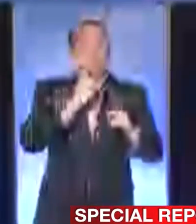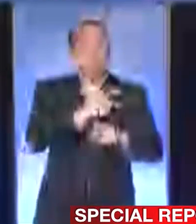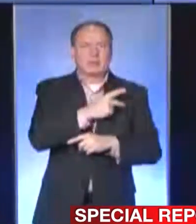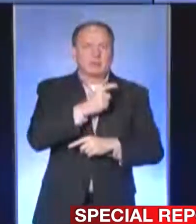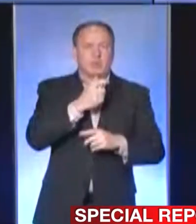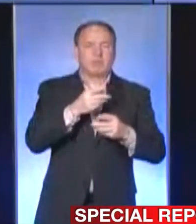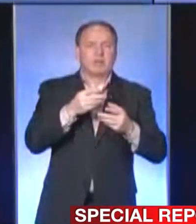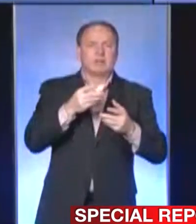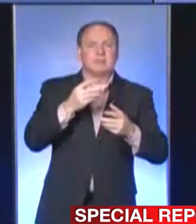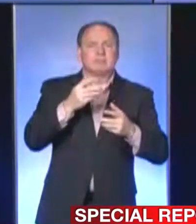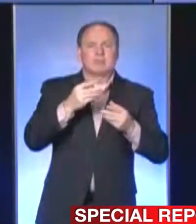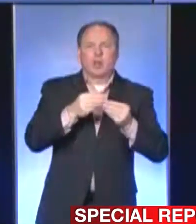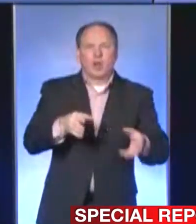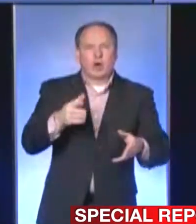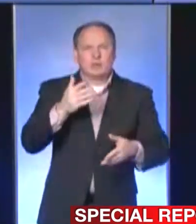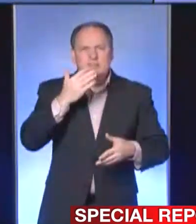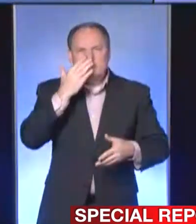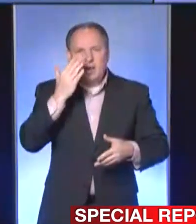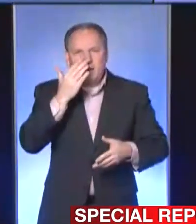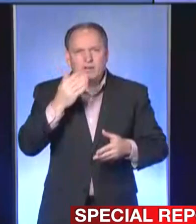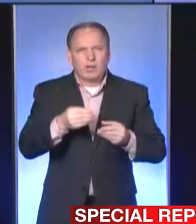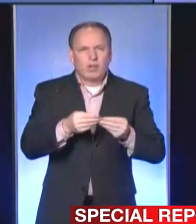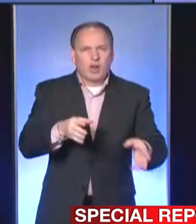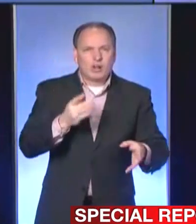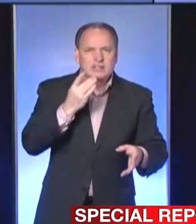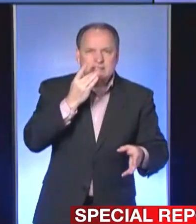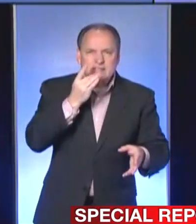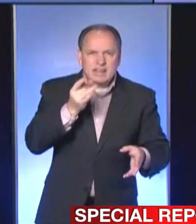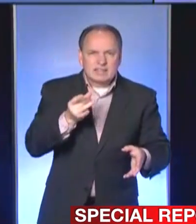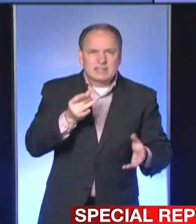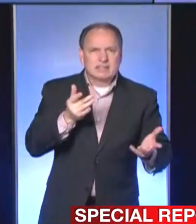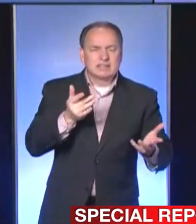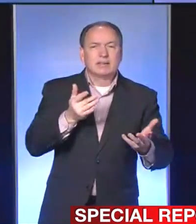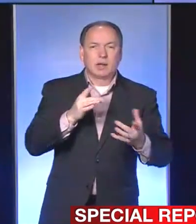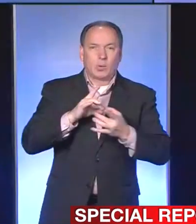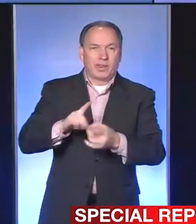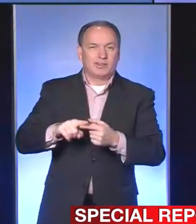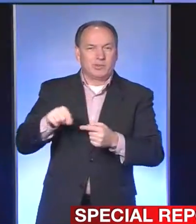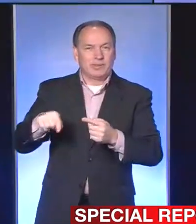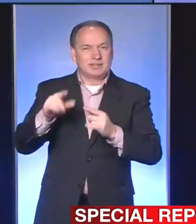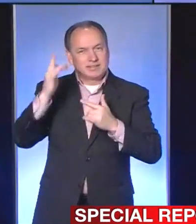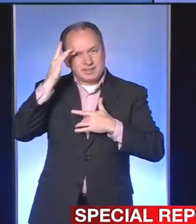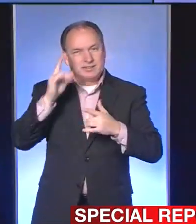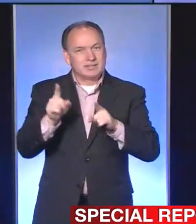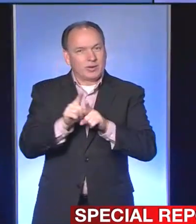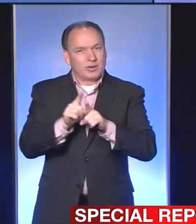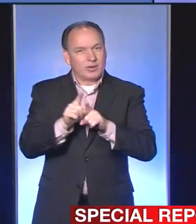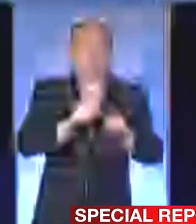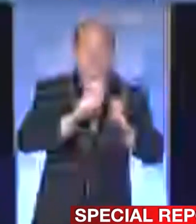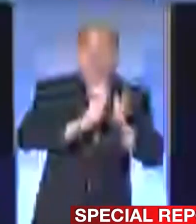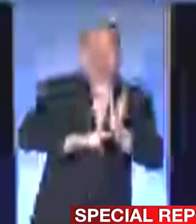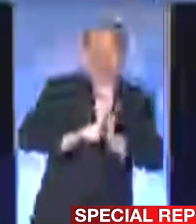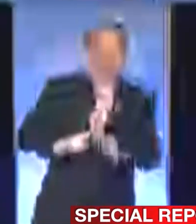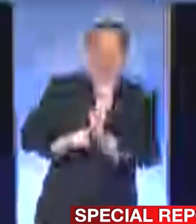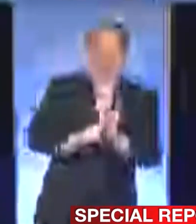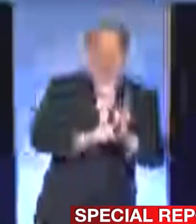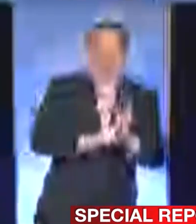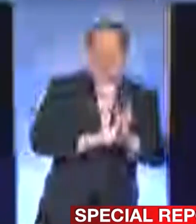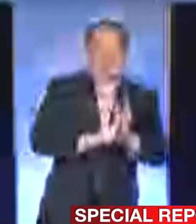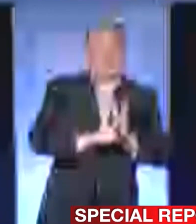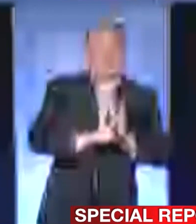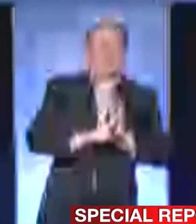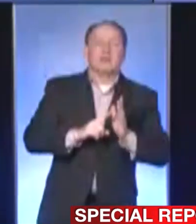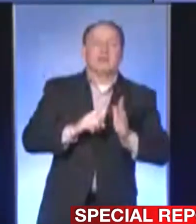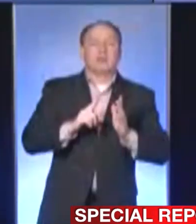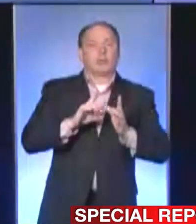have lost their sense of smell or a sense of taste, which goes along with this illness. So there is a screening that goes along with it in terms of your